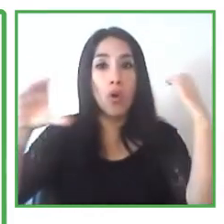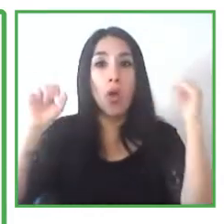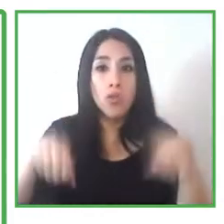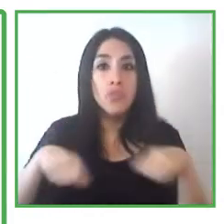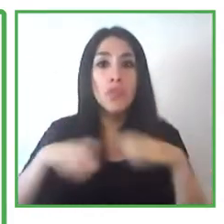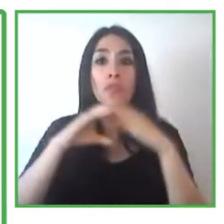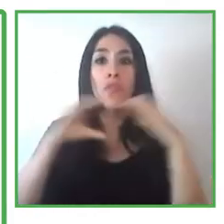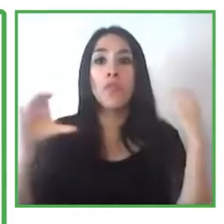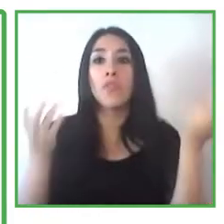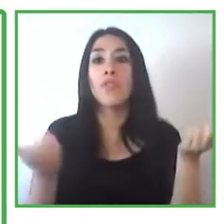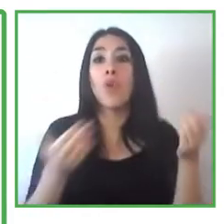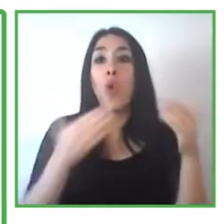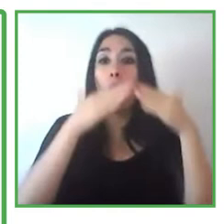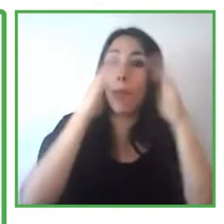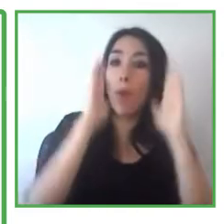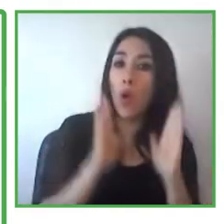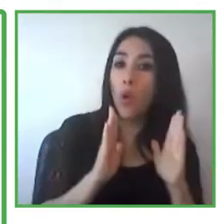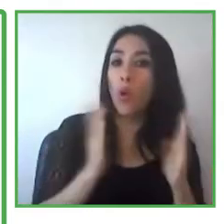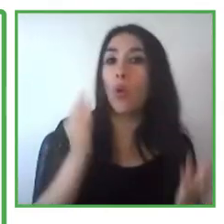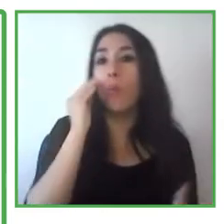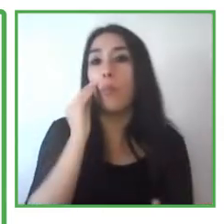houses to the training center.